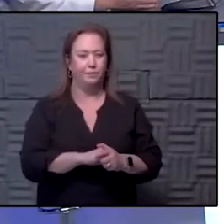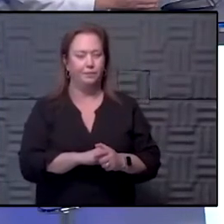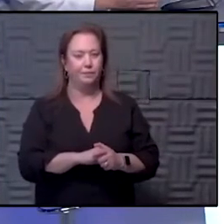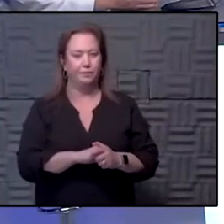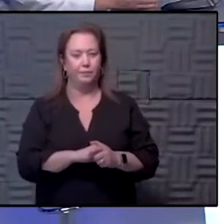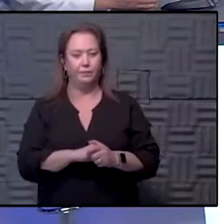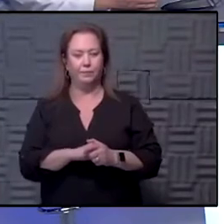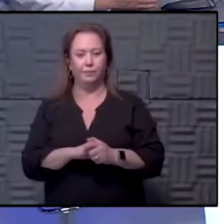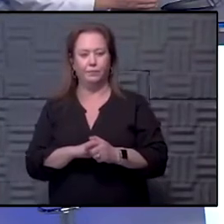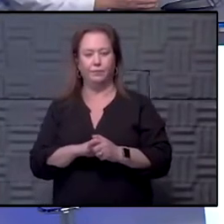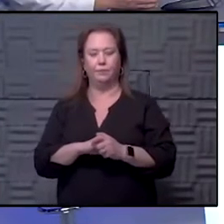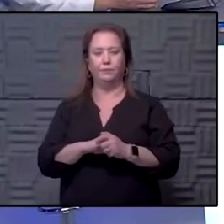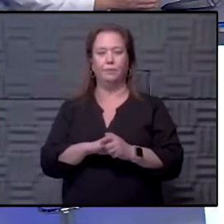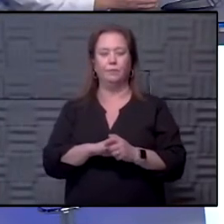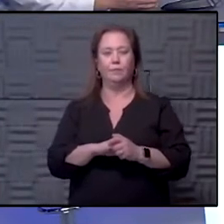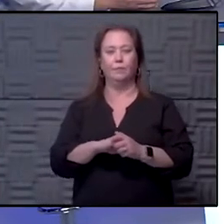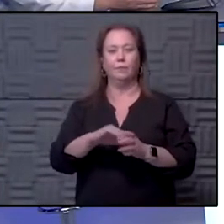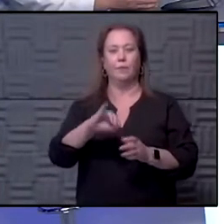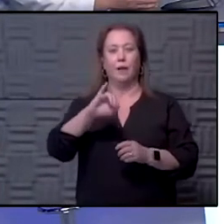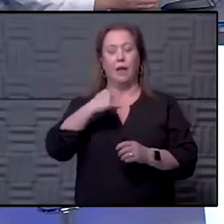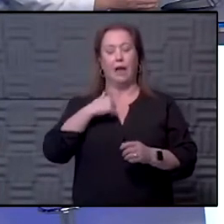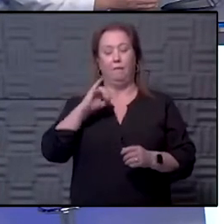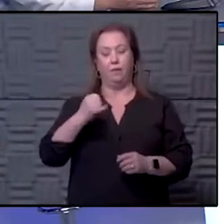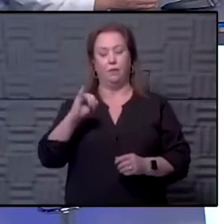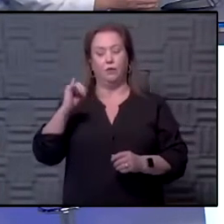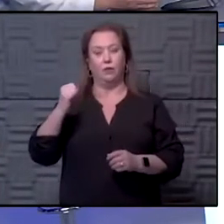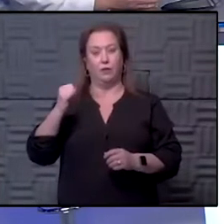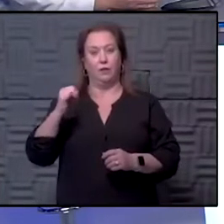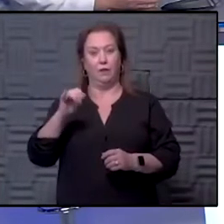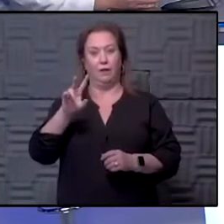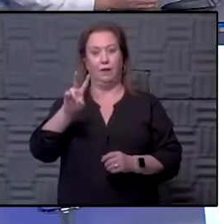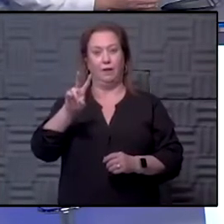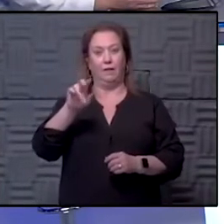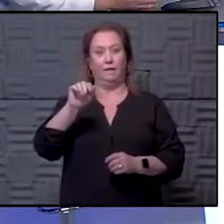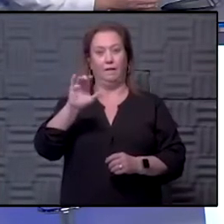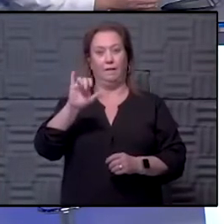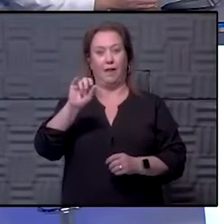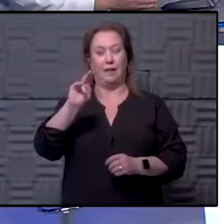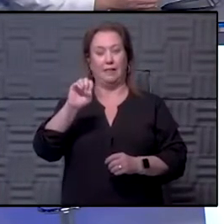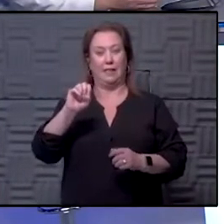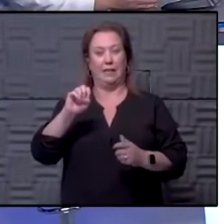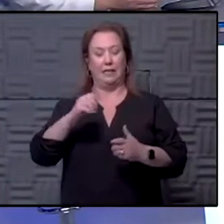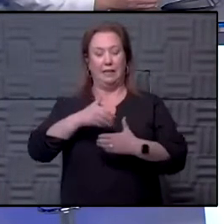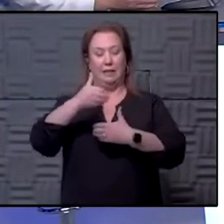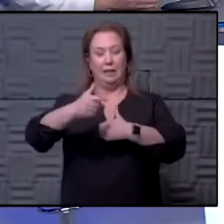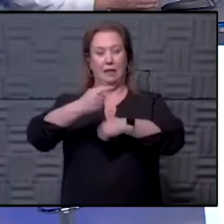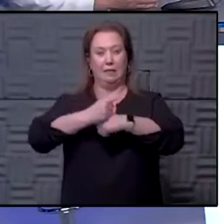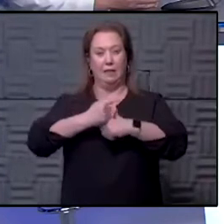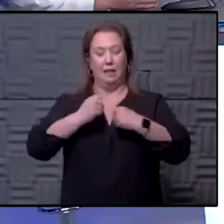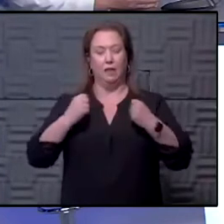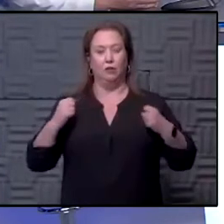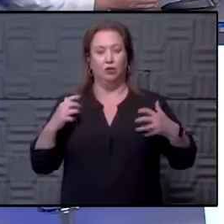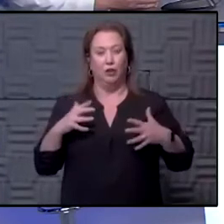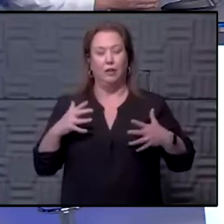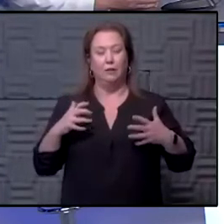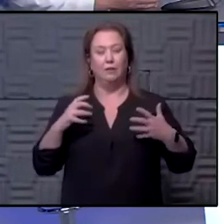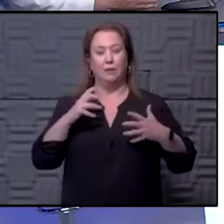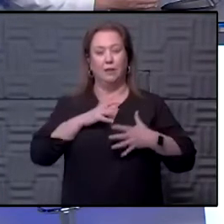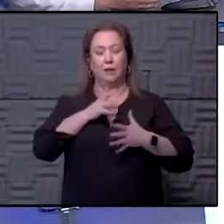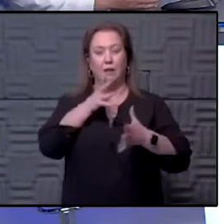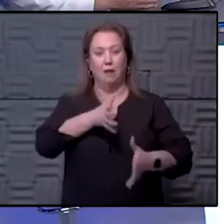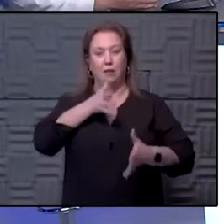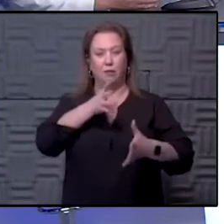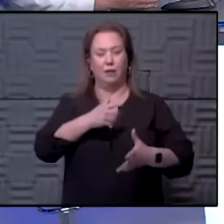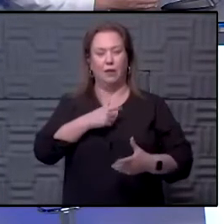All right. Another question. I have the Johnson & Johnson vaccine. Next day, I have chills and nausea, and now I have no